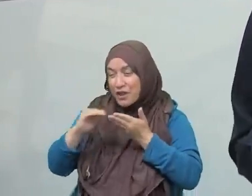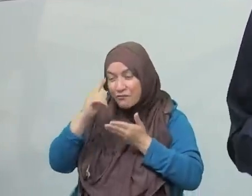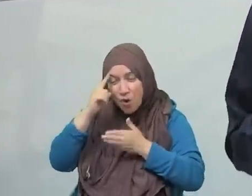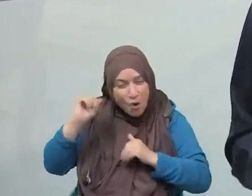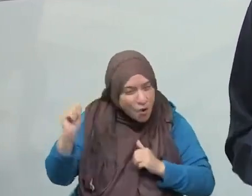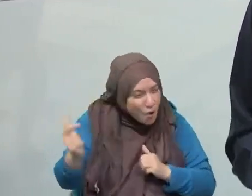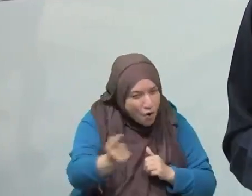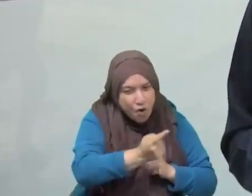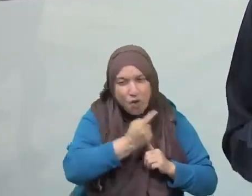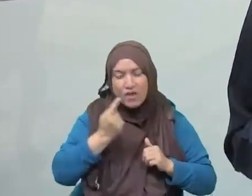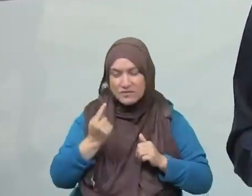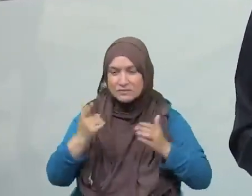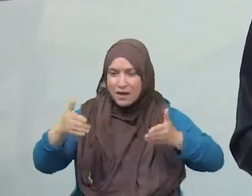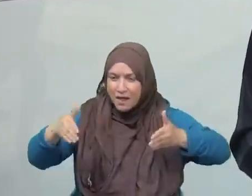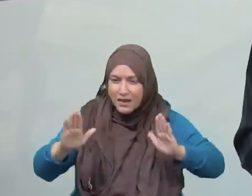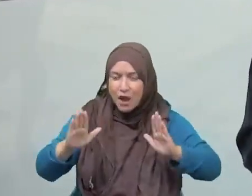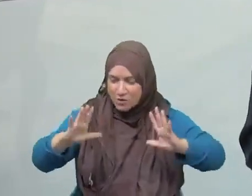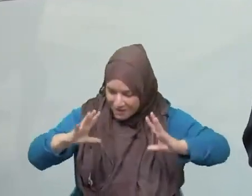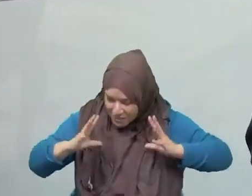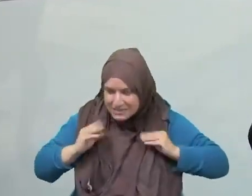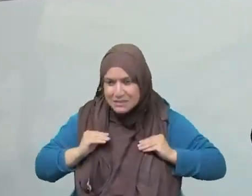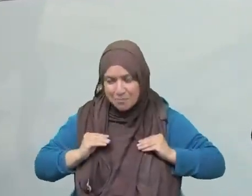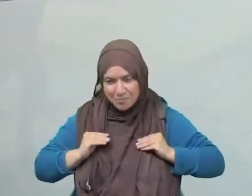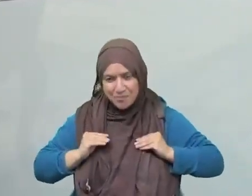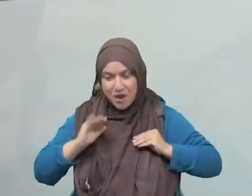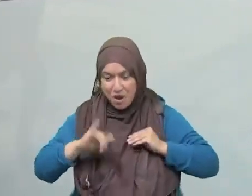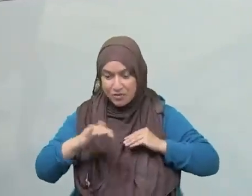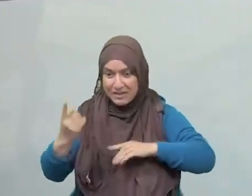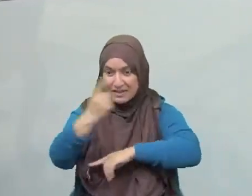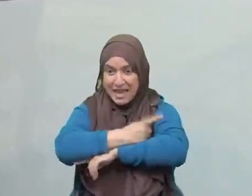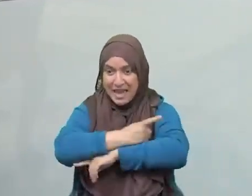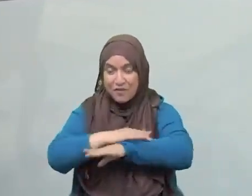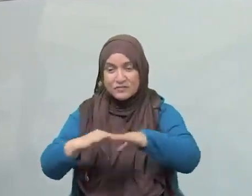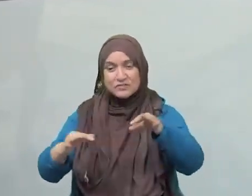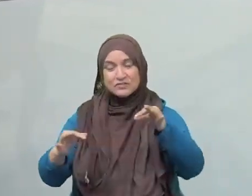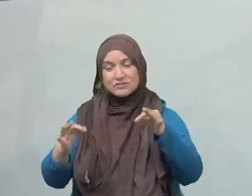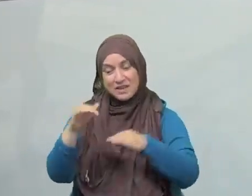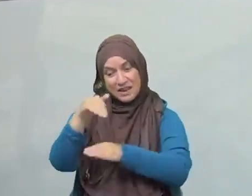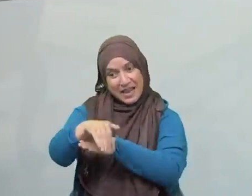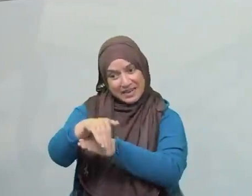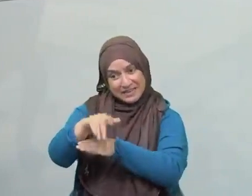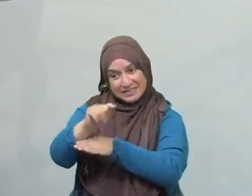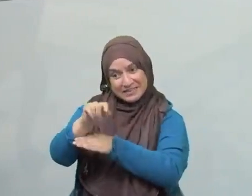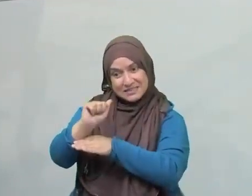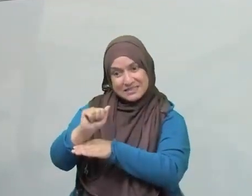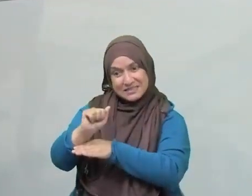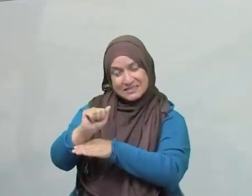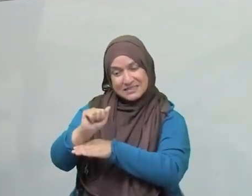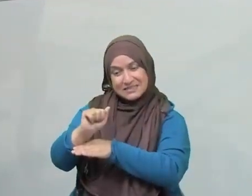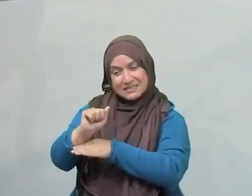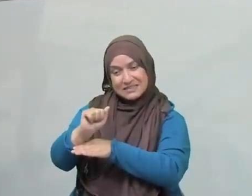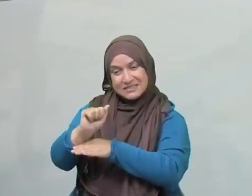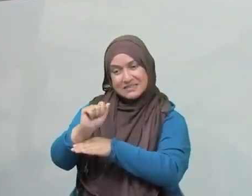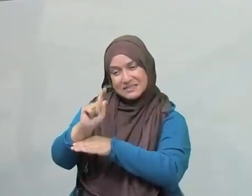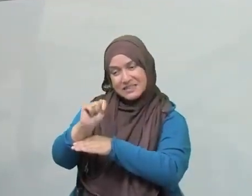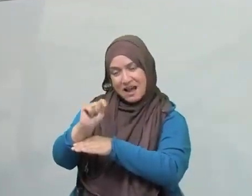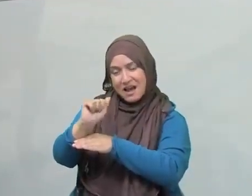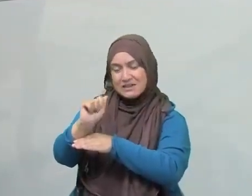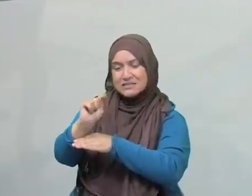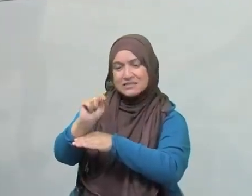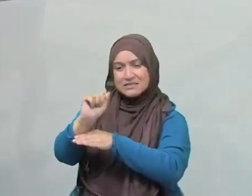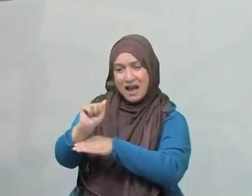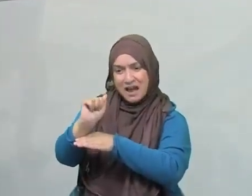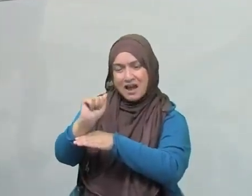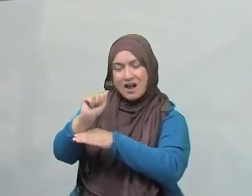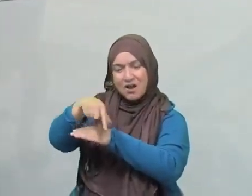be accepted on Laylatul Qadr and have our entire Ramadan accepted. Allahumma ameen. Aqulu qawli hadha wa astaghfirullah li wa lakum wa risale al-muslimin fa astaghfiru